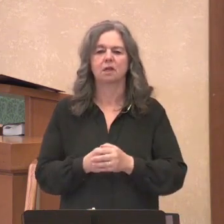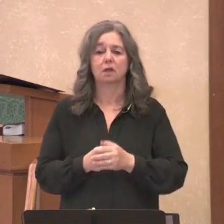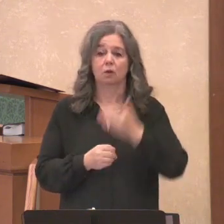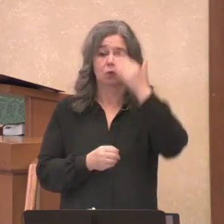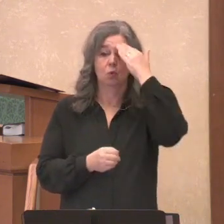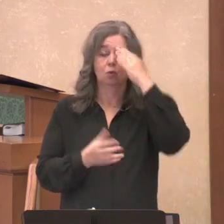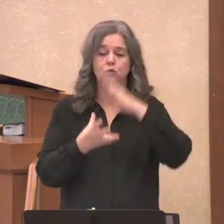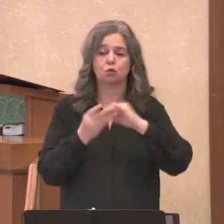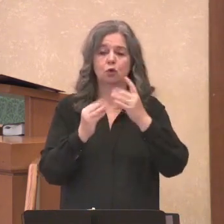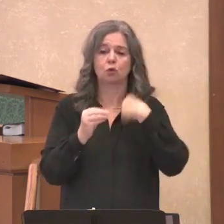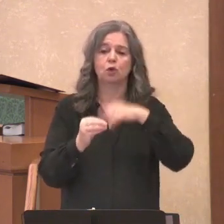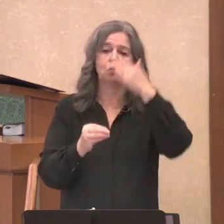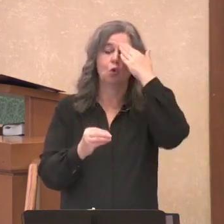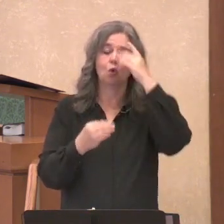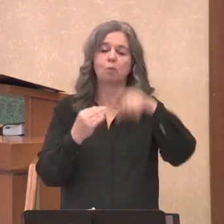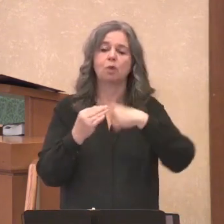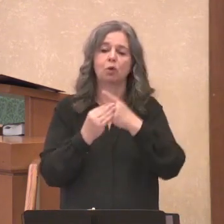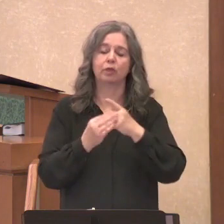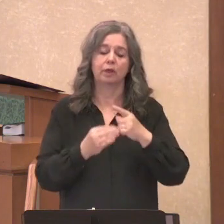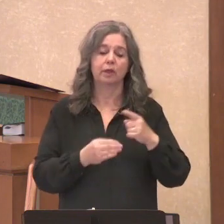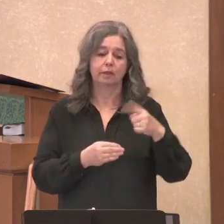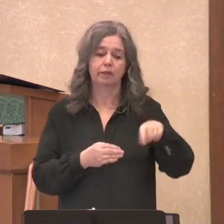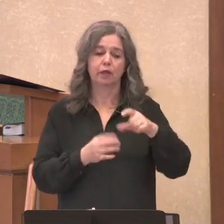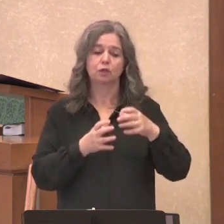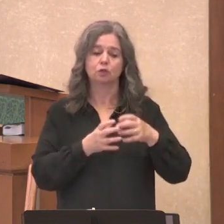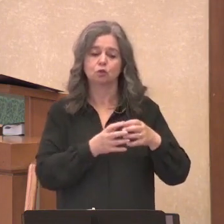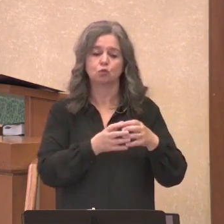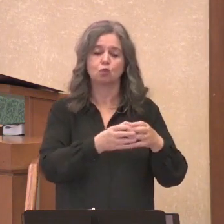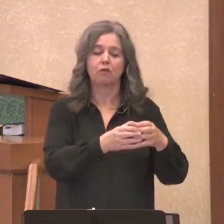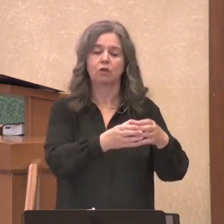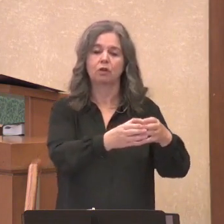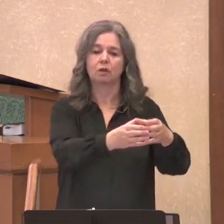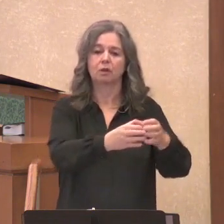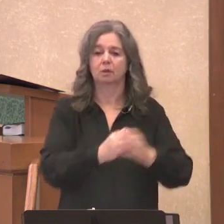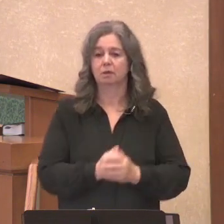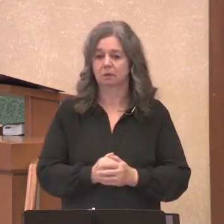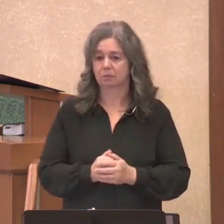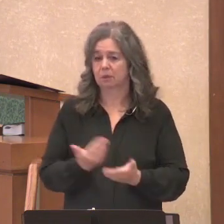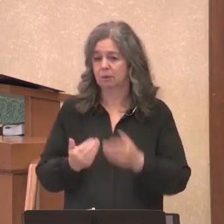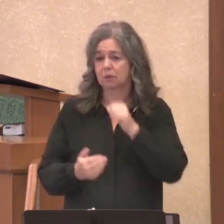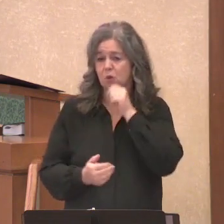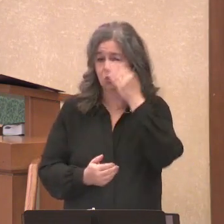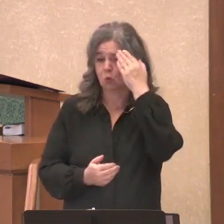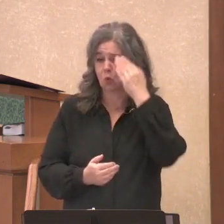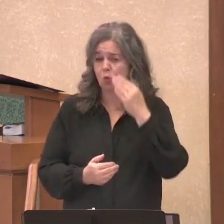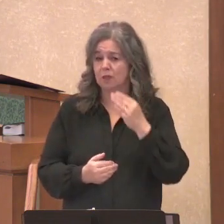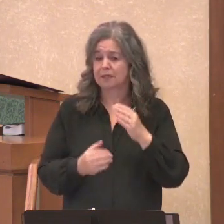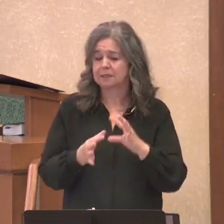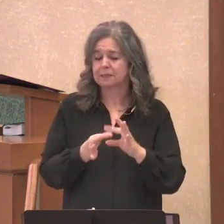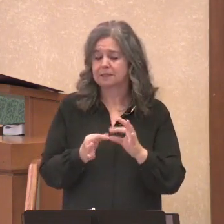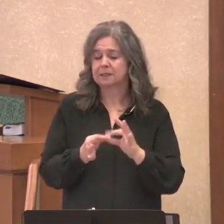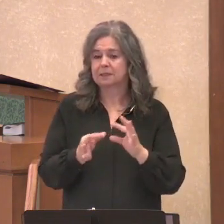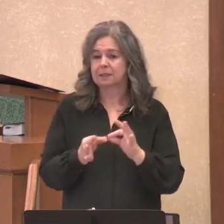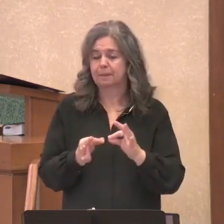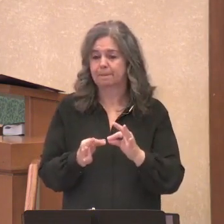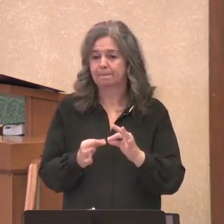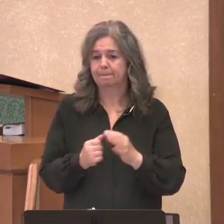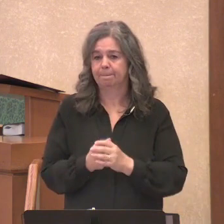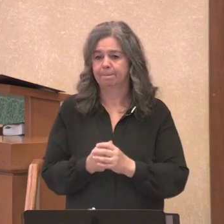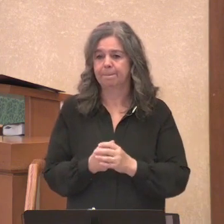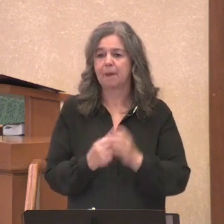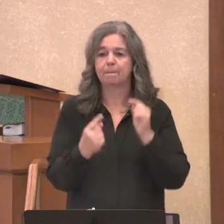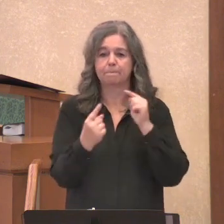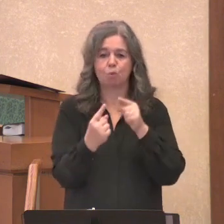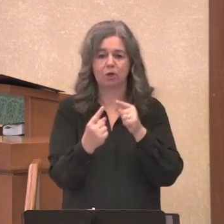know of that journeying. But perhaps you don't know this detail. You see, in that story, there is a point